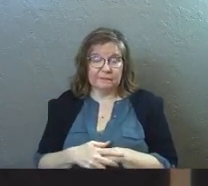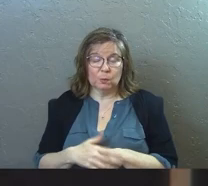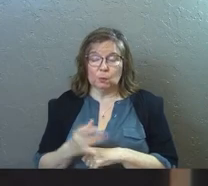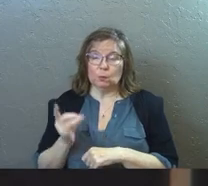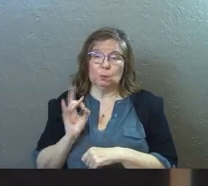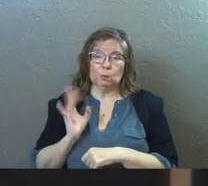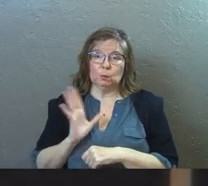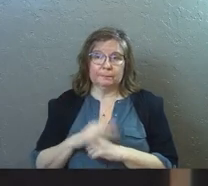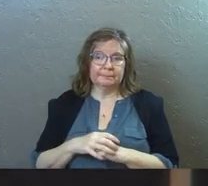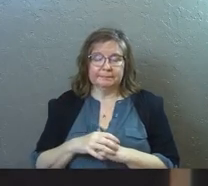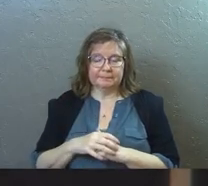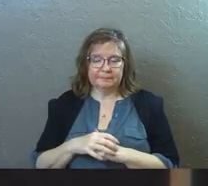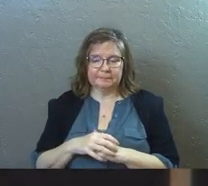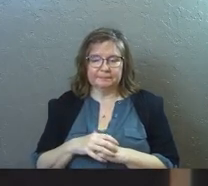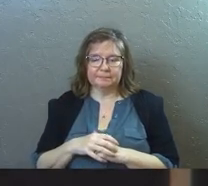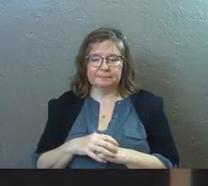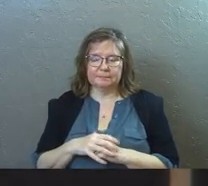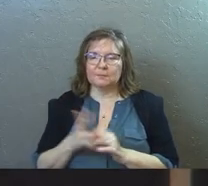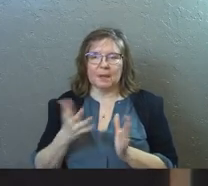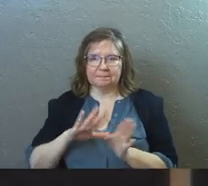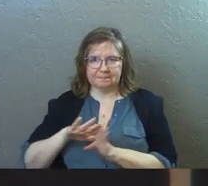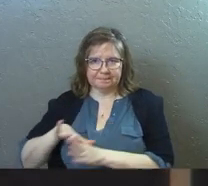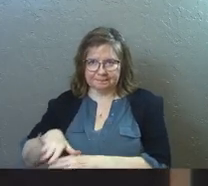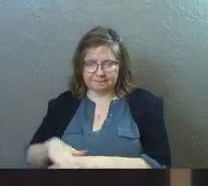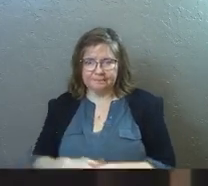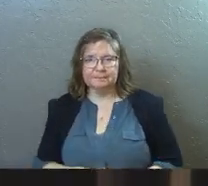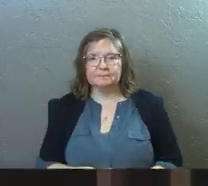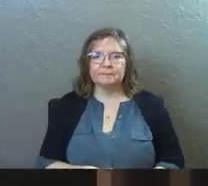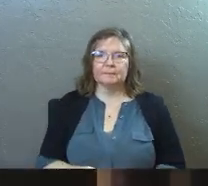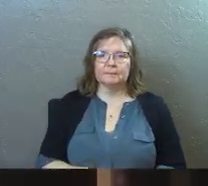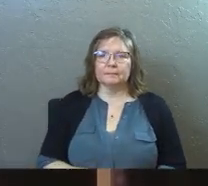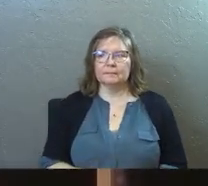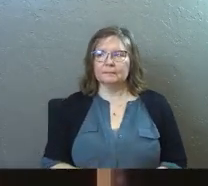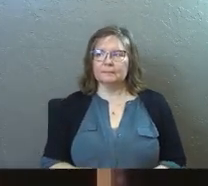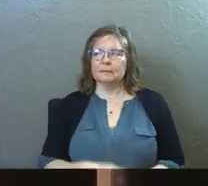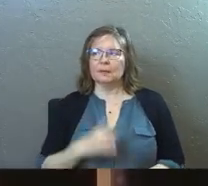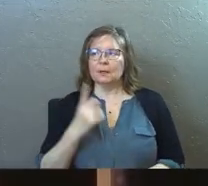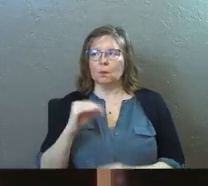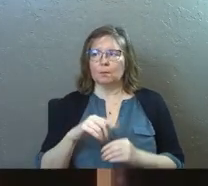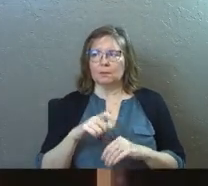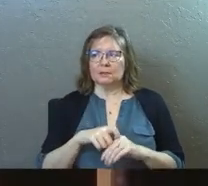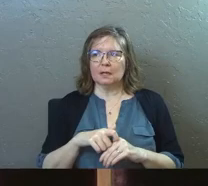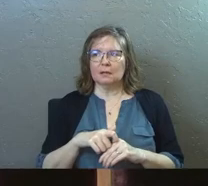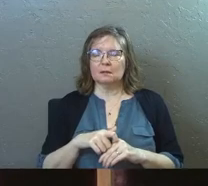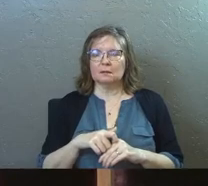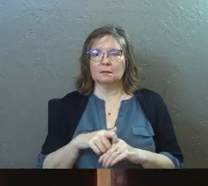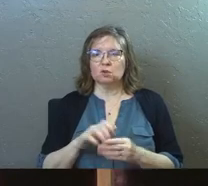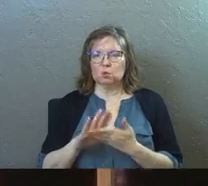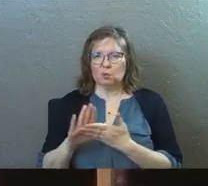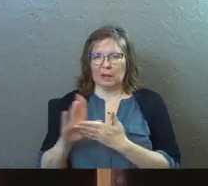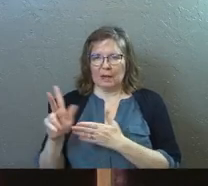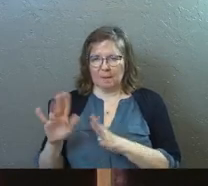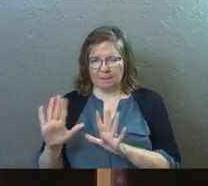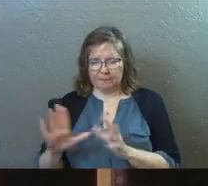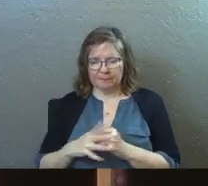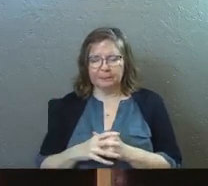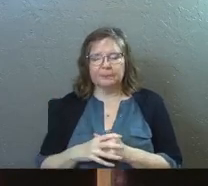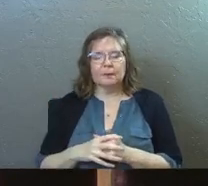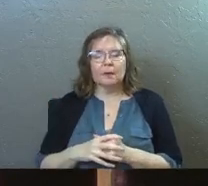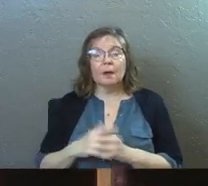Whoo! And be done with that part. I'll just say one more time just to kind of clean that up.